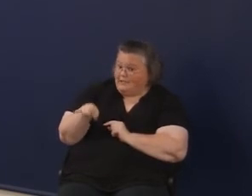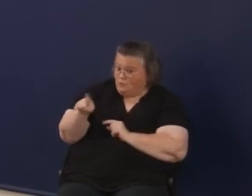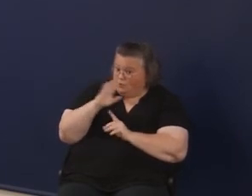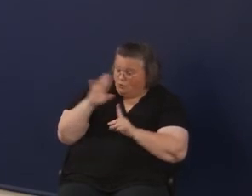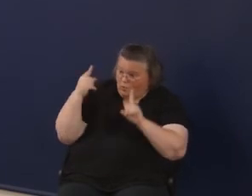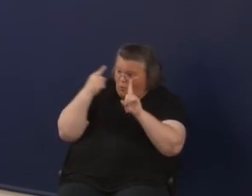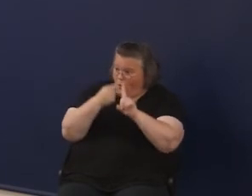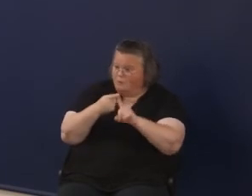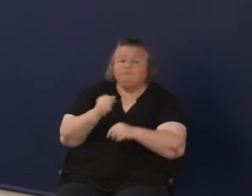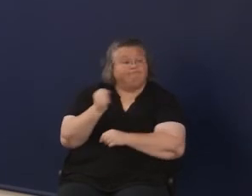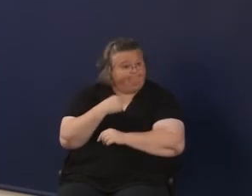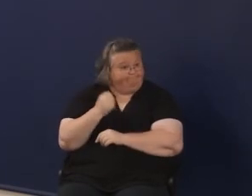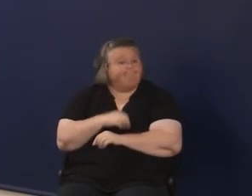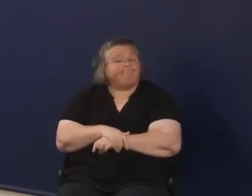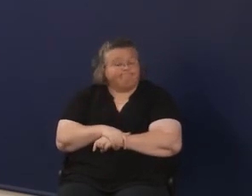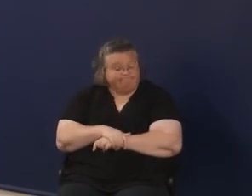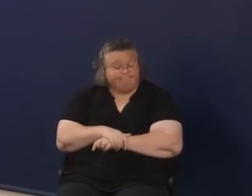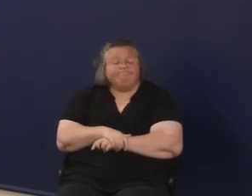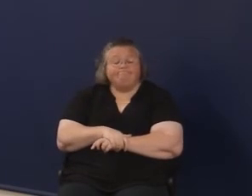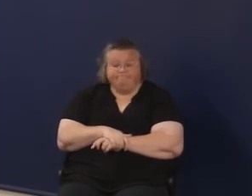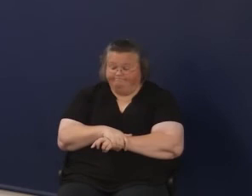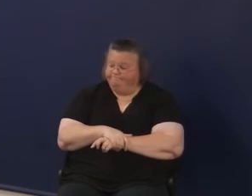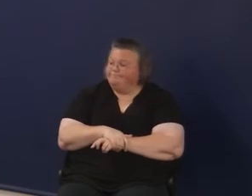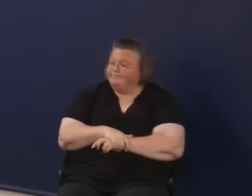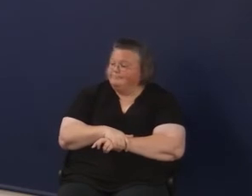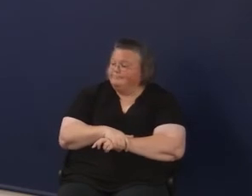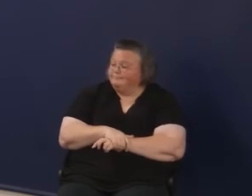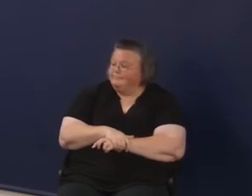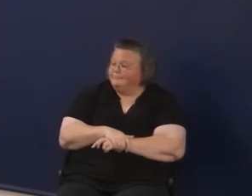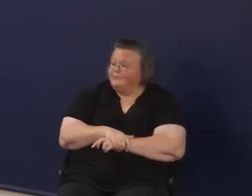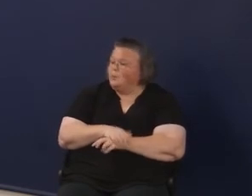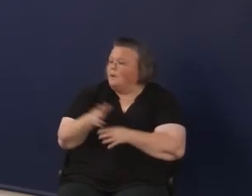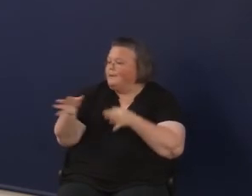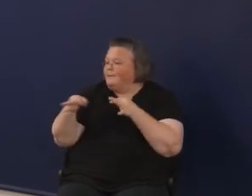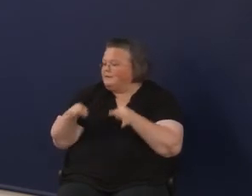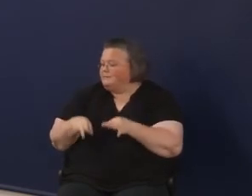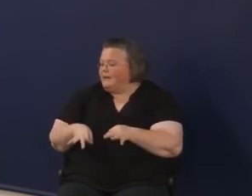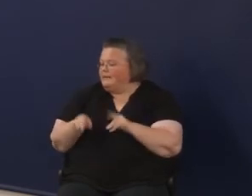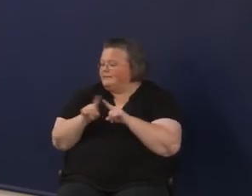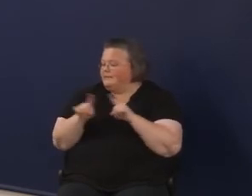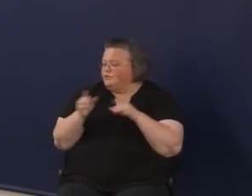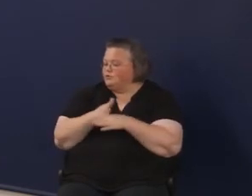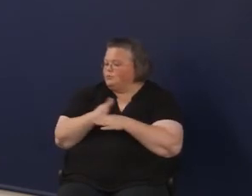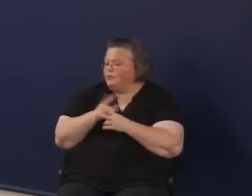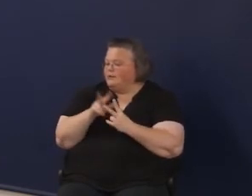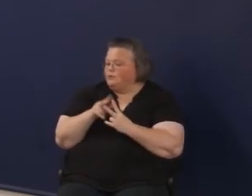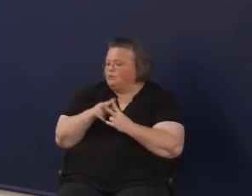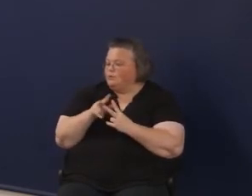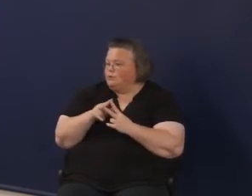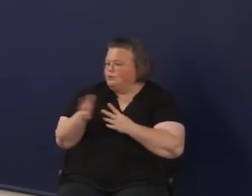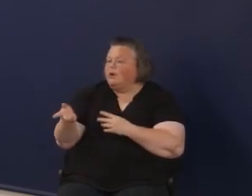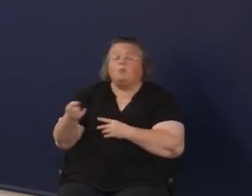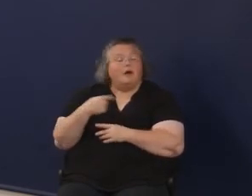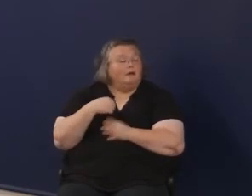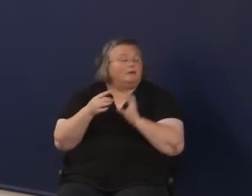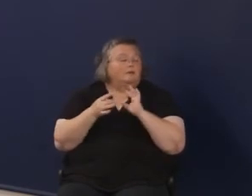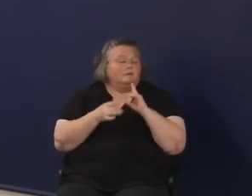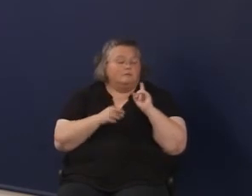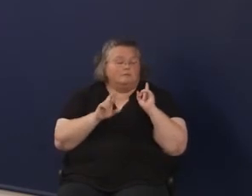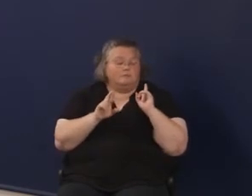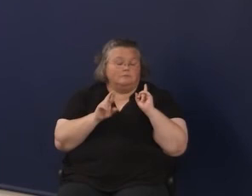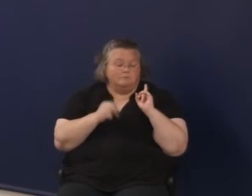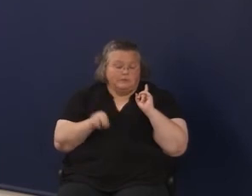is it not? Yeah. I mean, I think you explained it well, the difference between the two, but that's where... And you mentioned,